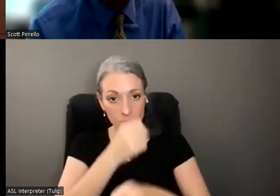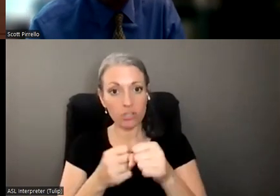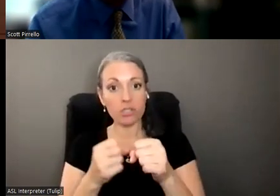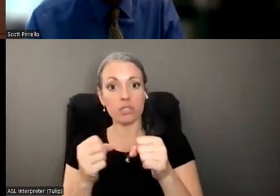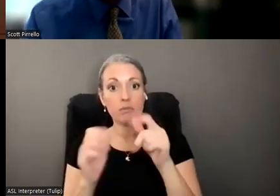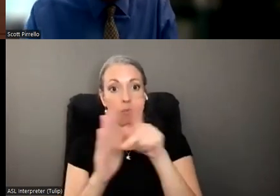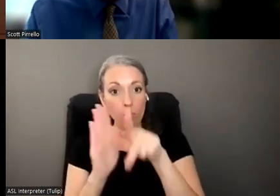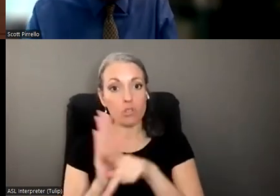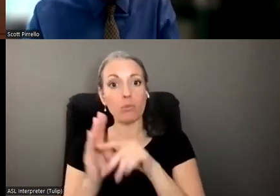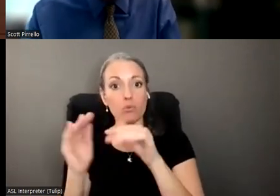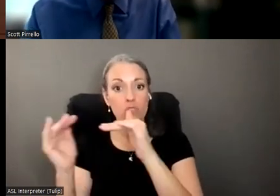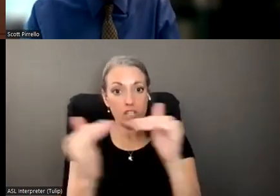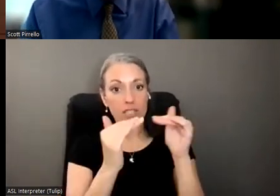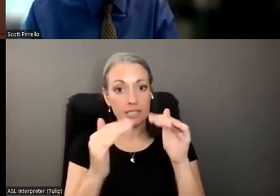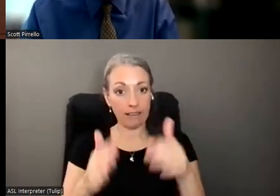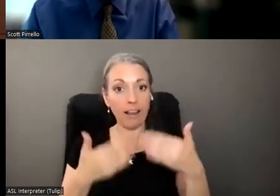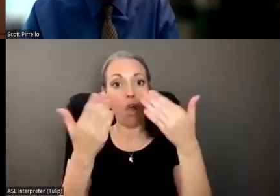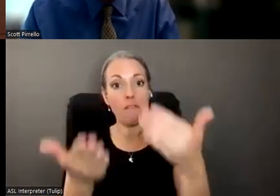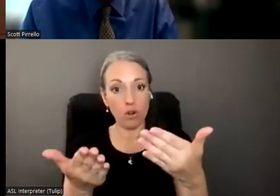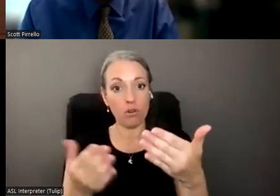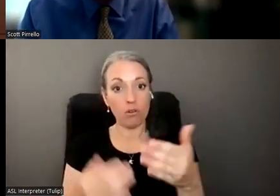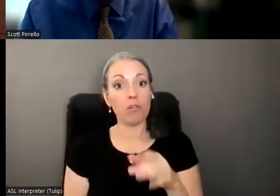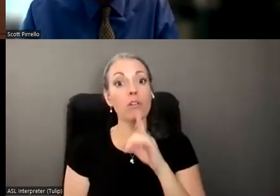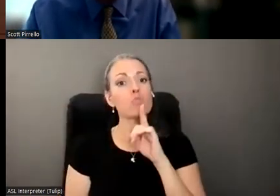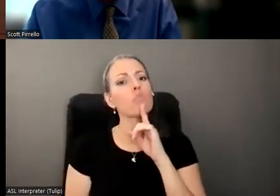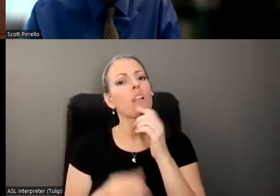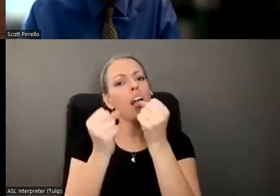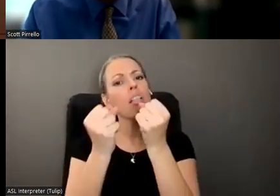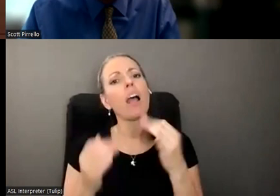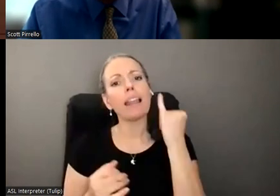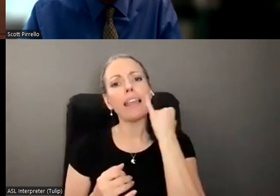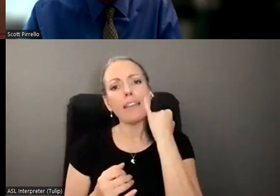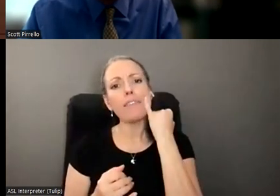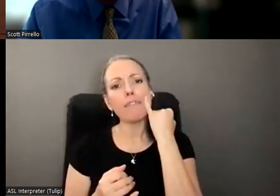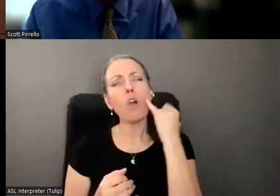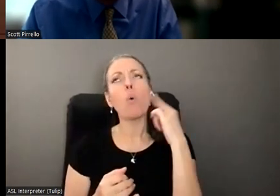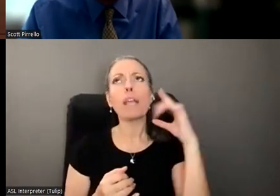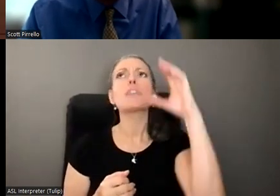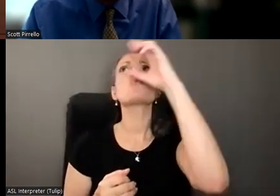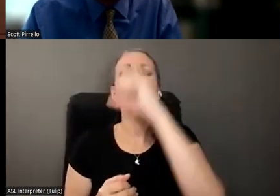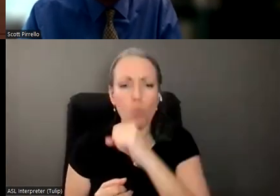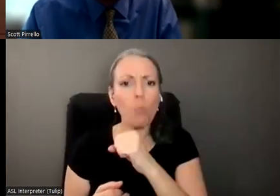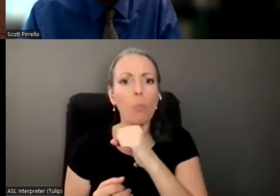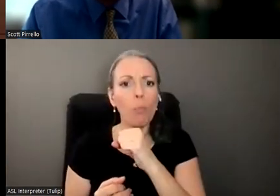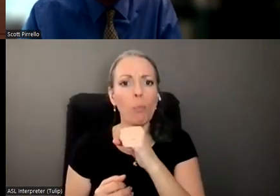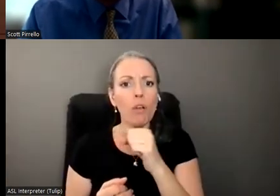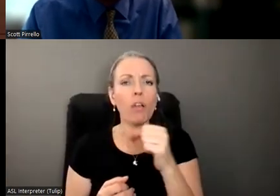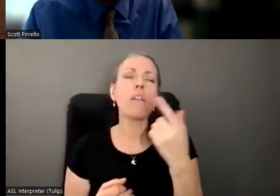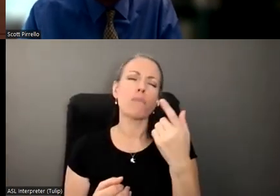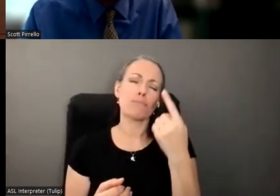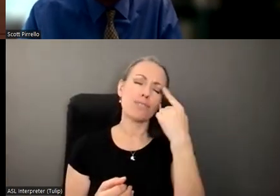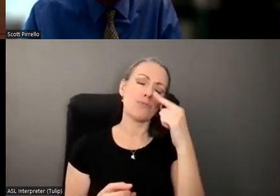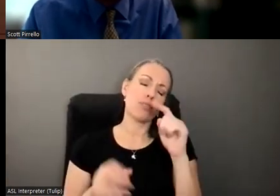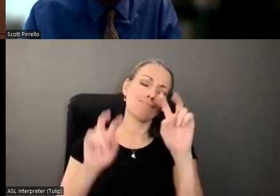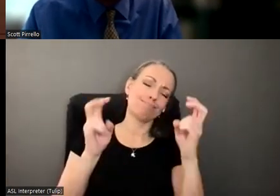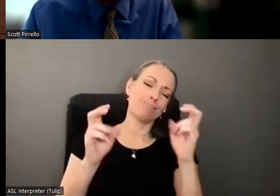of a service that we can offer because it is a lot. If we assume, if we just, for the sake of conversation and talking